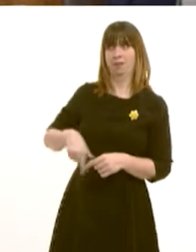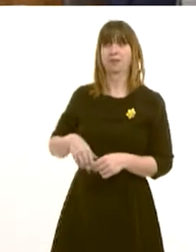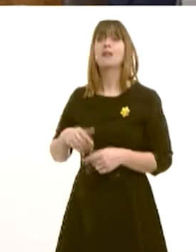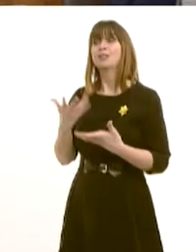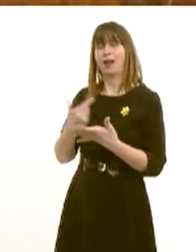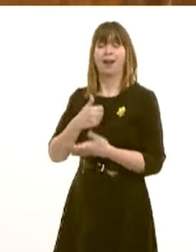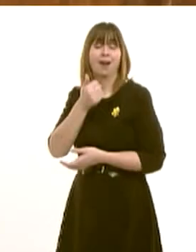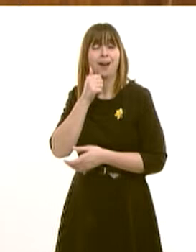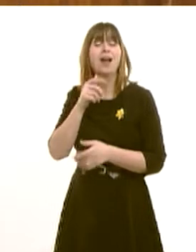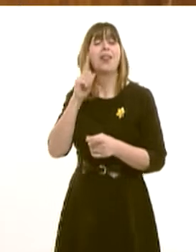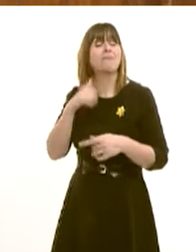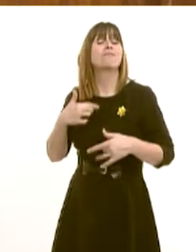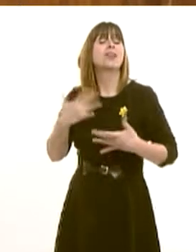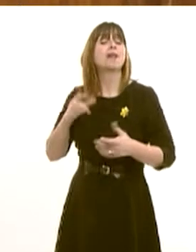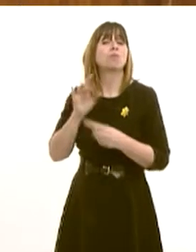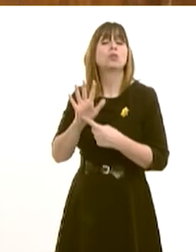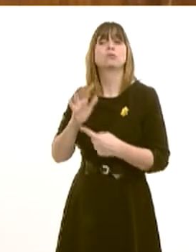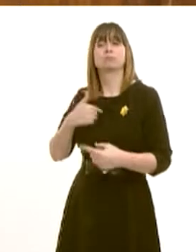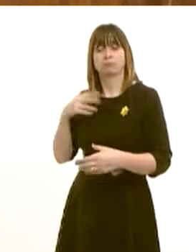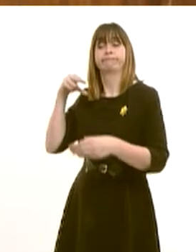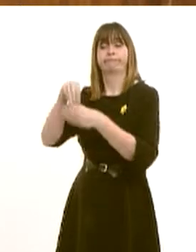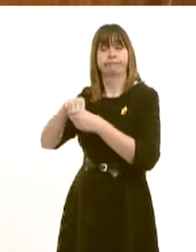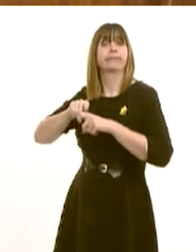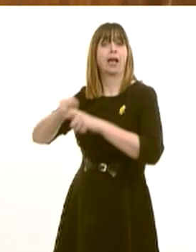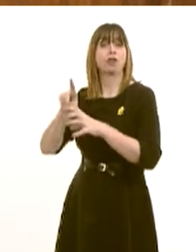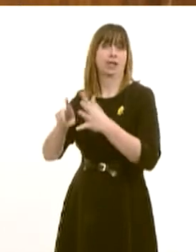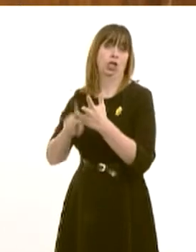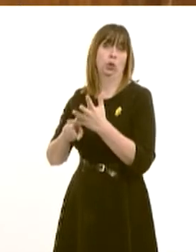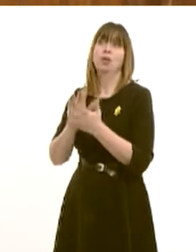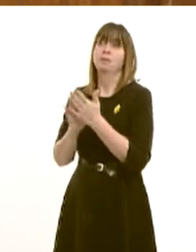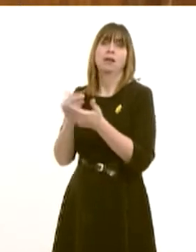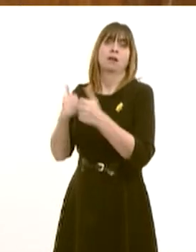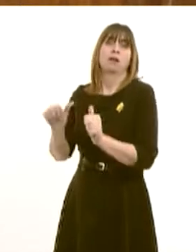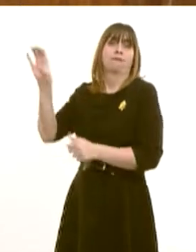occasion. It's important we stay in the EU to make sure that we're able to access that money to help our people.